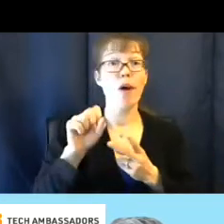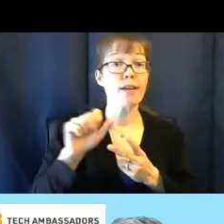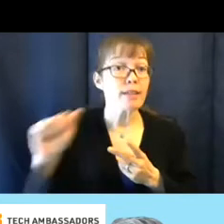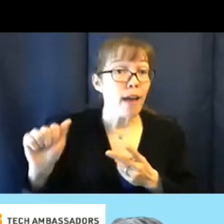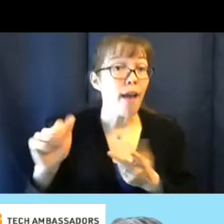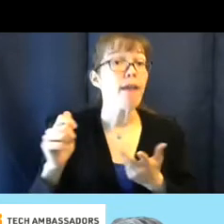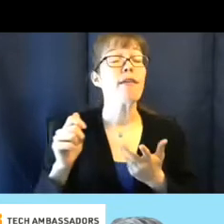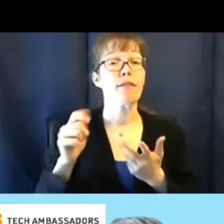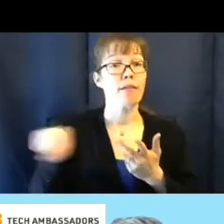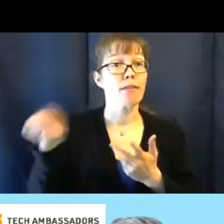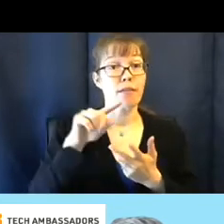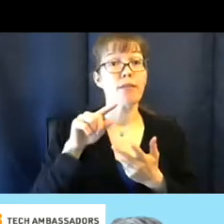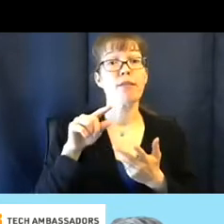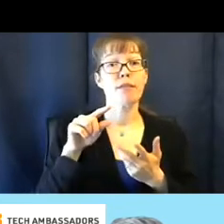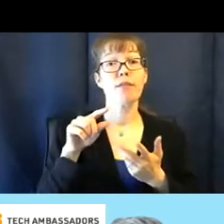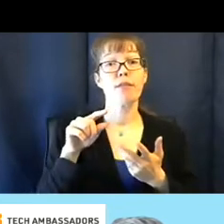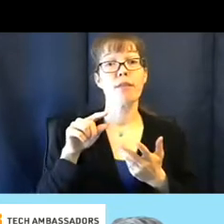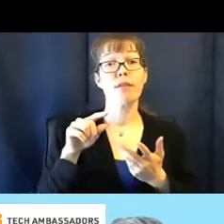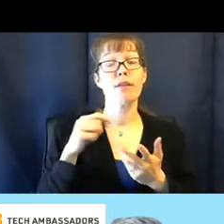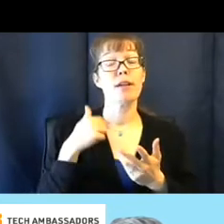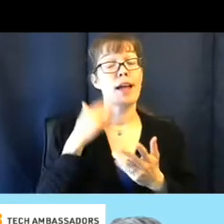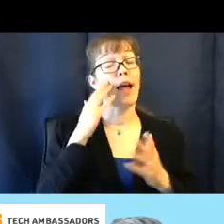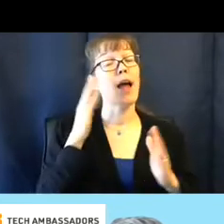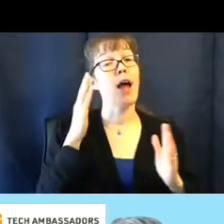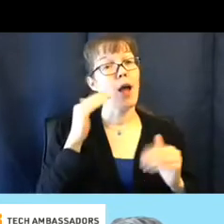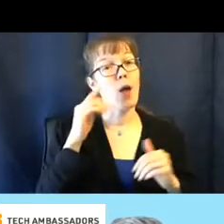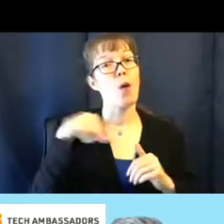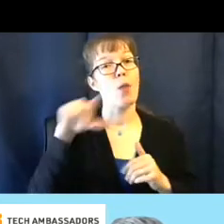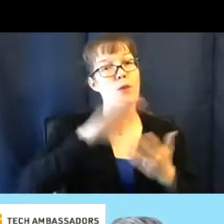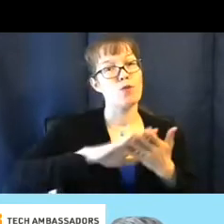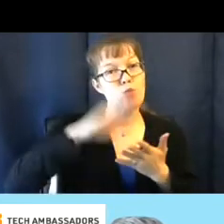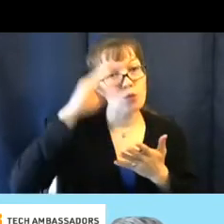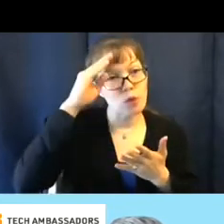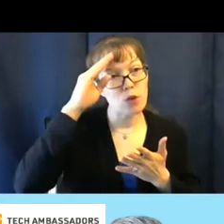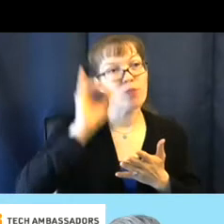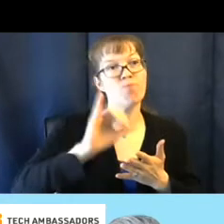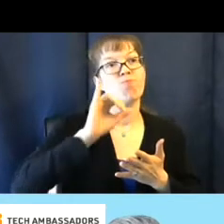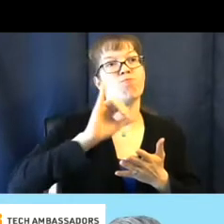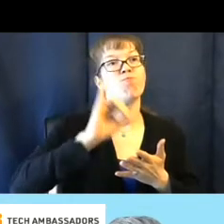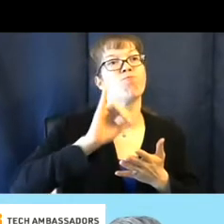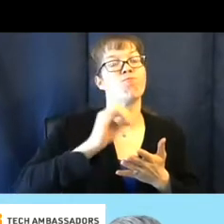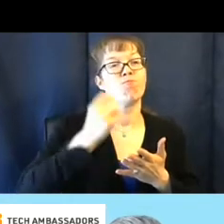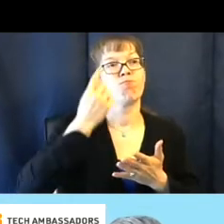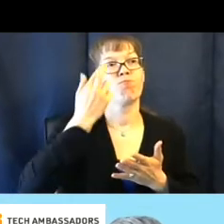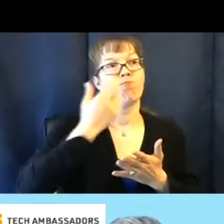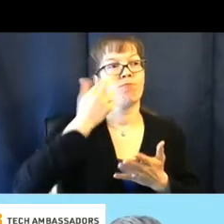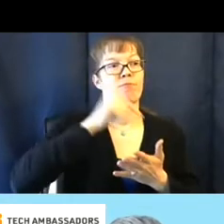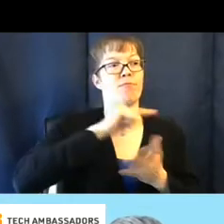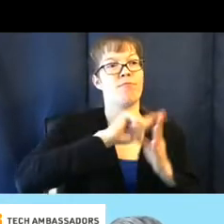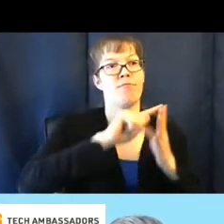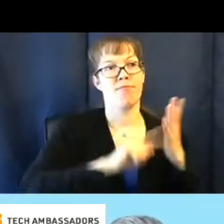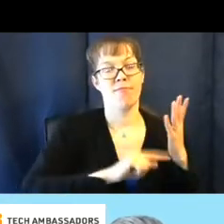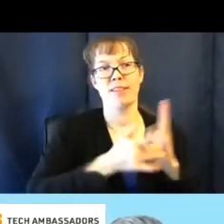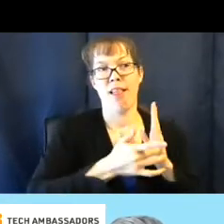I hope you've learned a lot about these technologies because